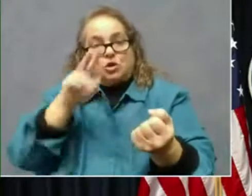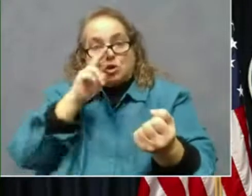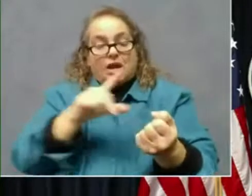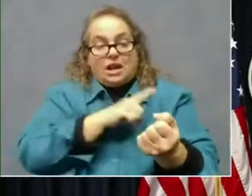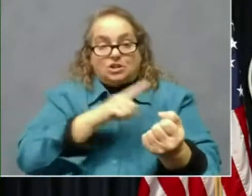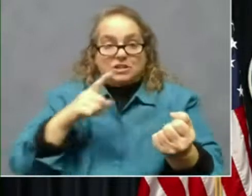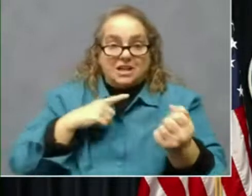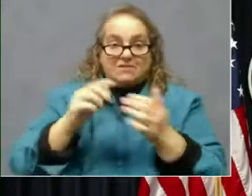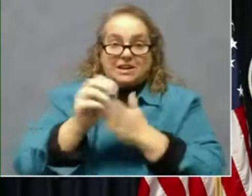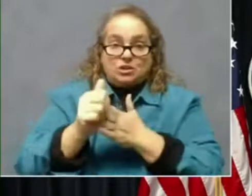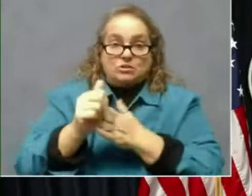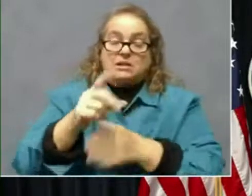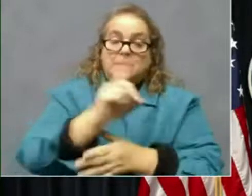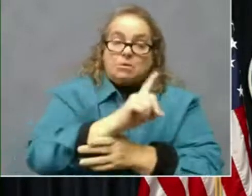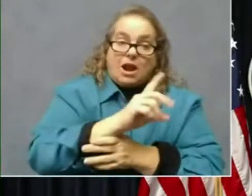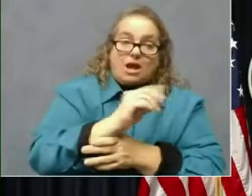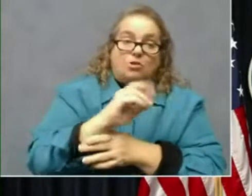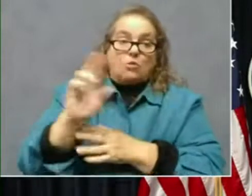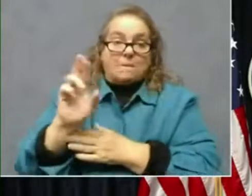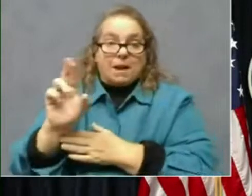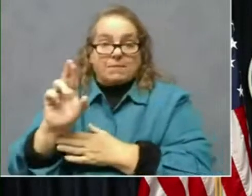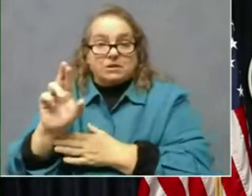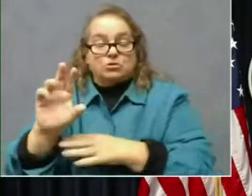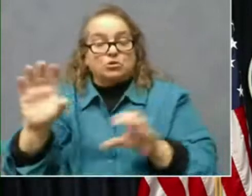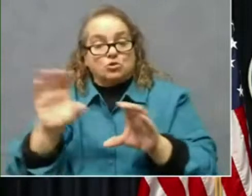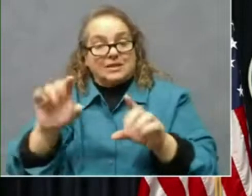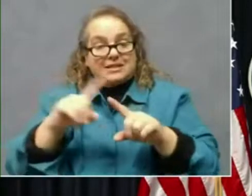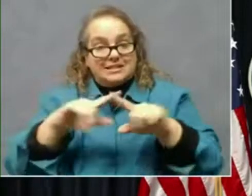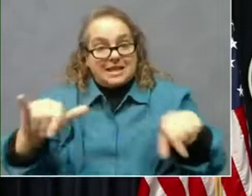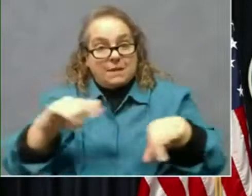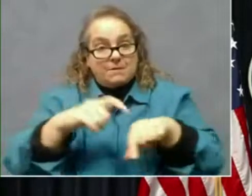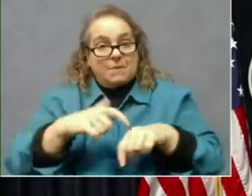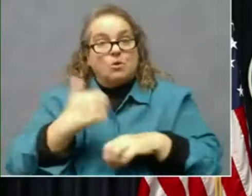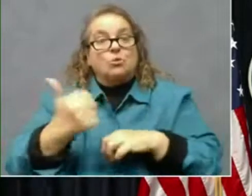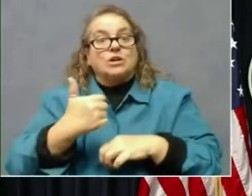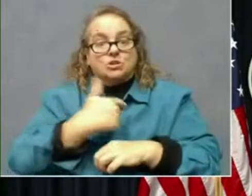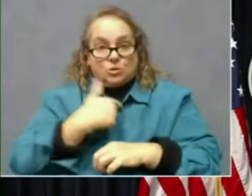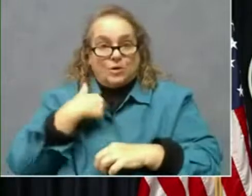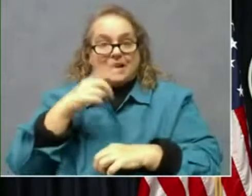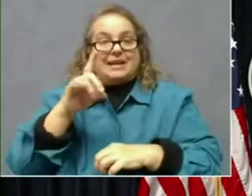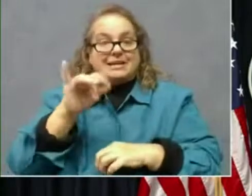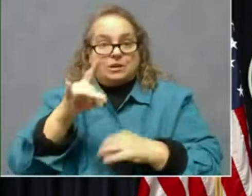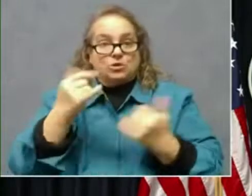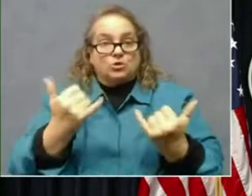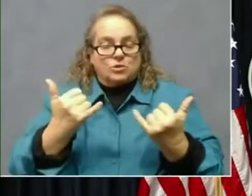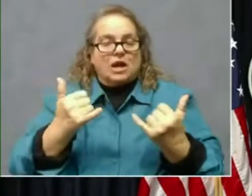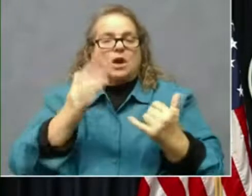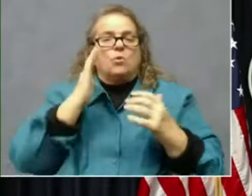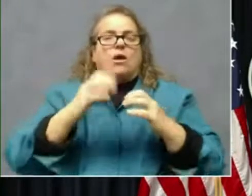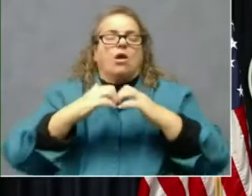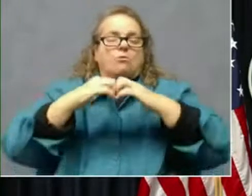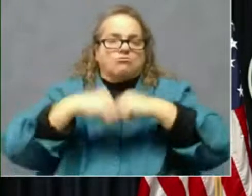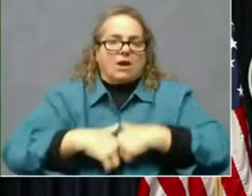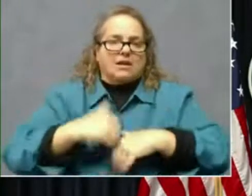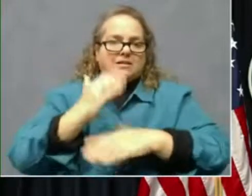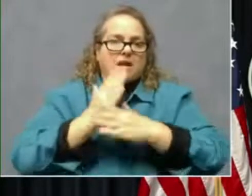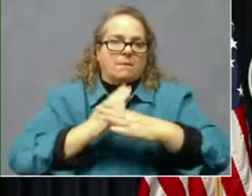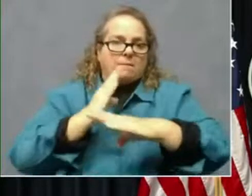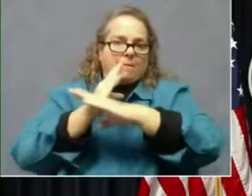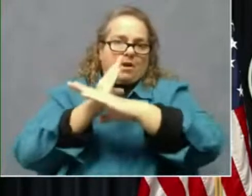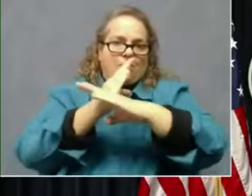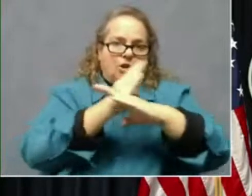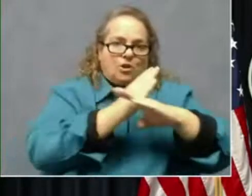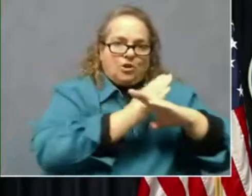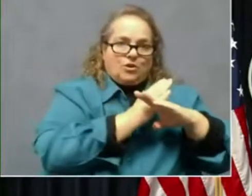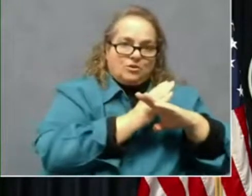and Republicans doing it at the same time, which we had today, it breaks down some of those walls that have been built up, uh,